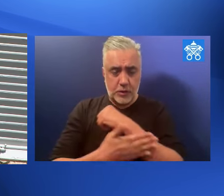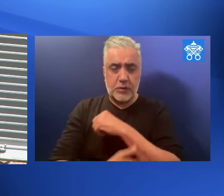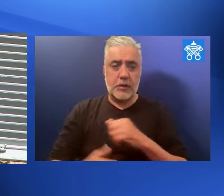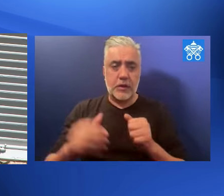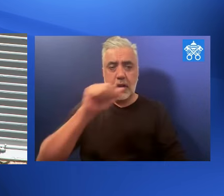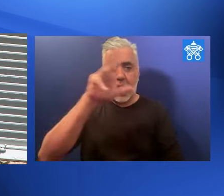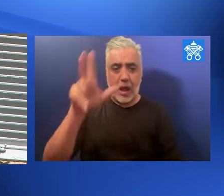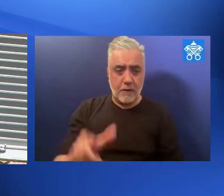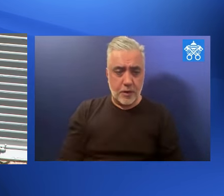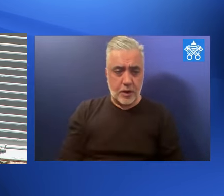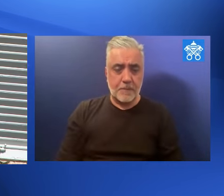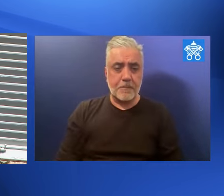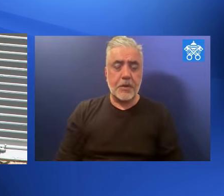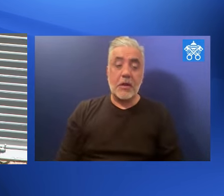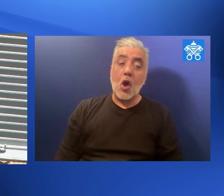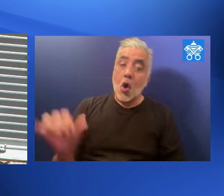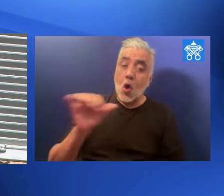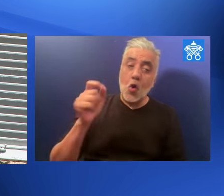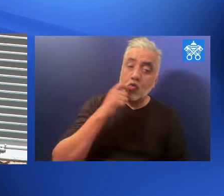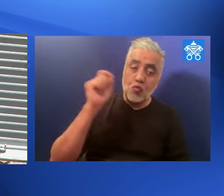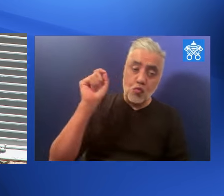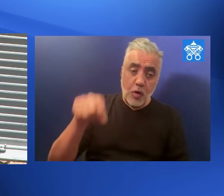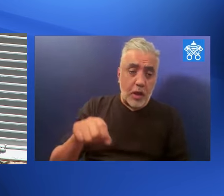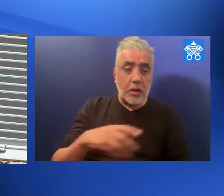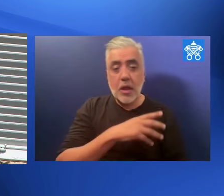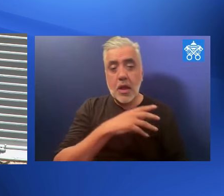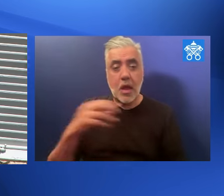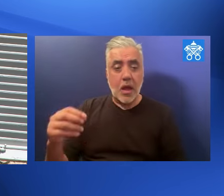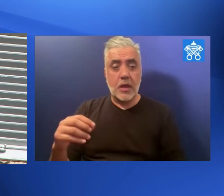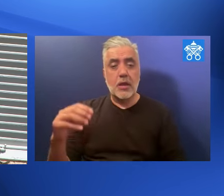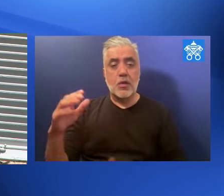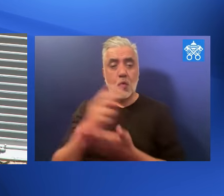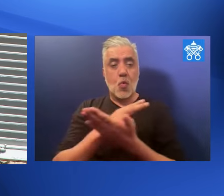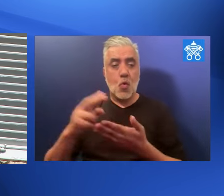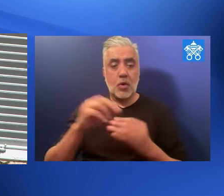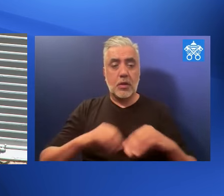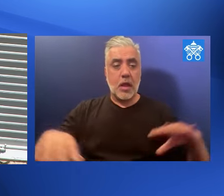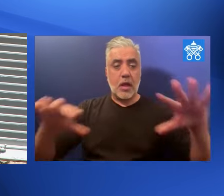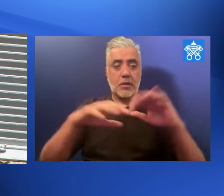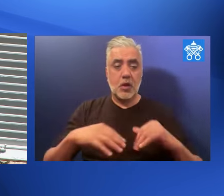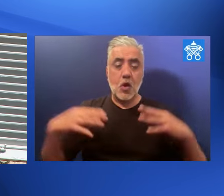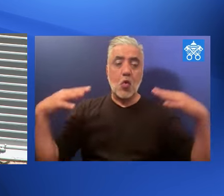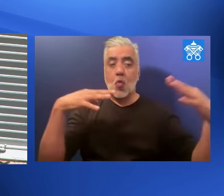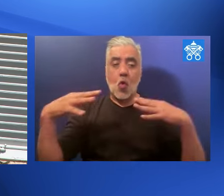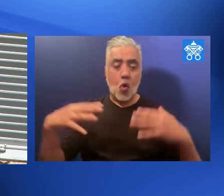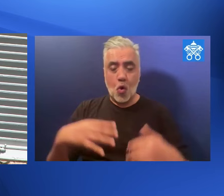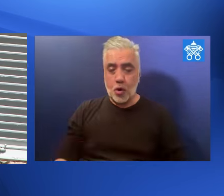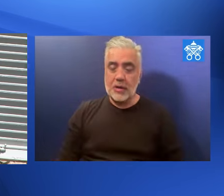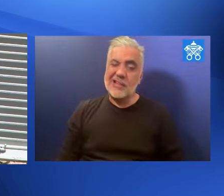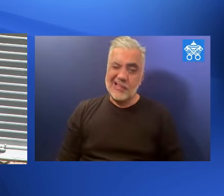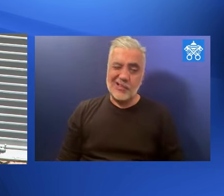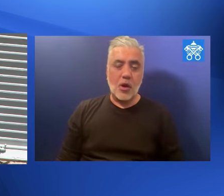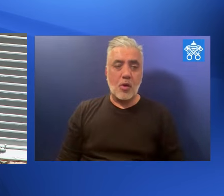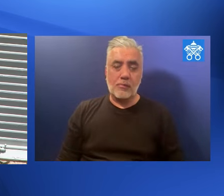tear apart several countries in Africa, and Ukraine, and the Holy